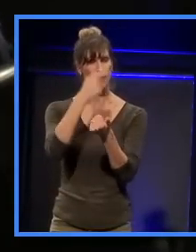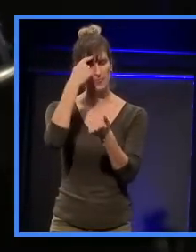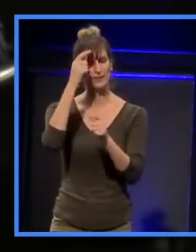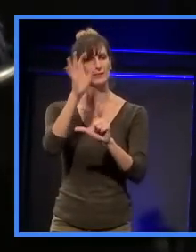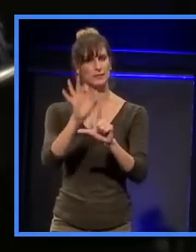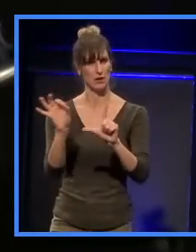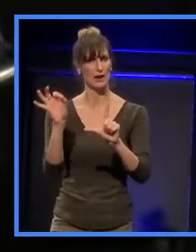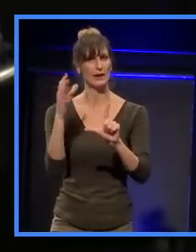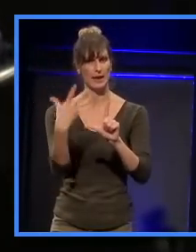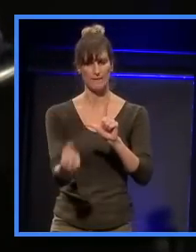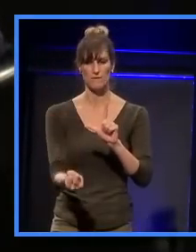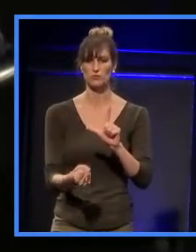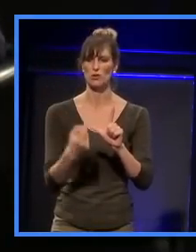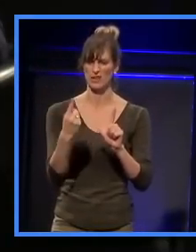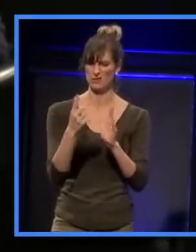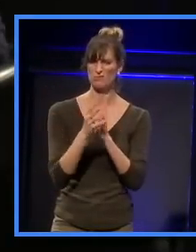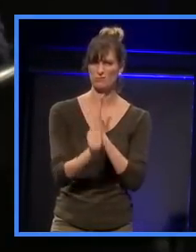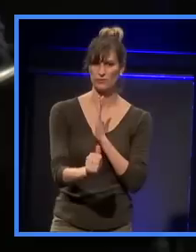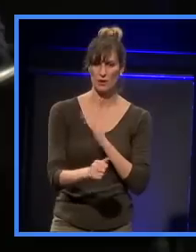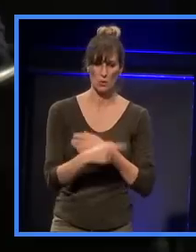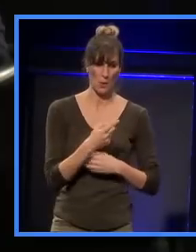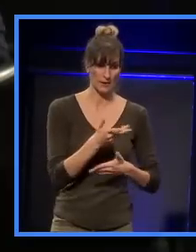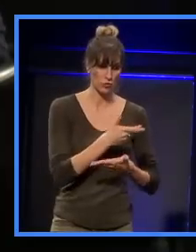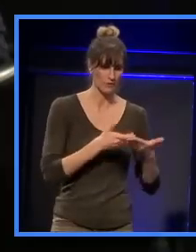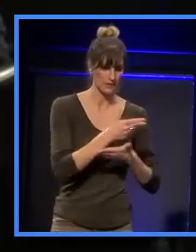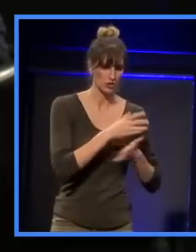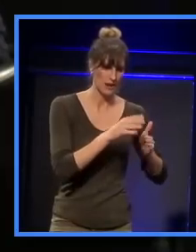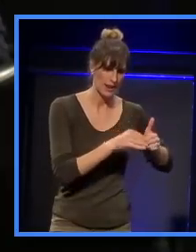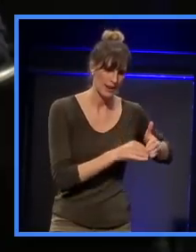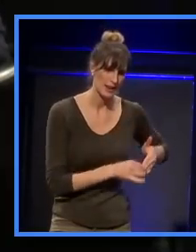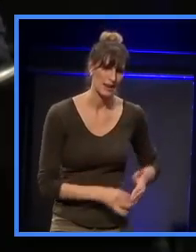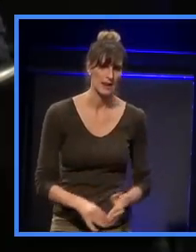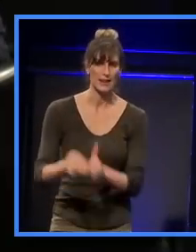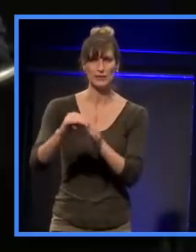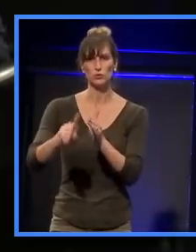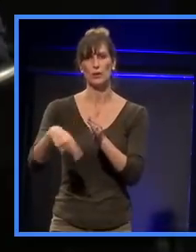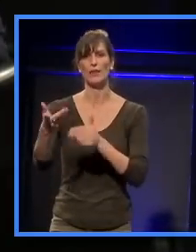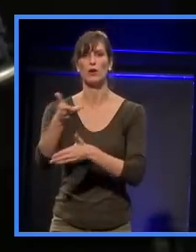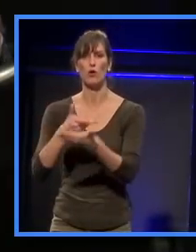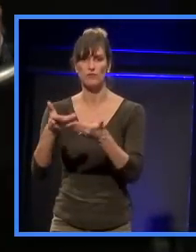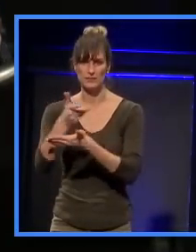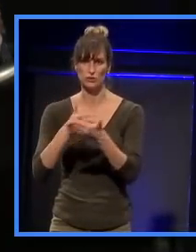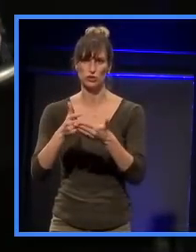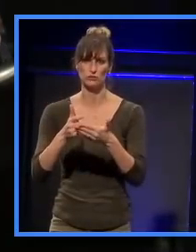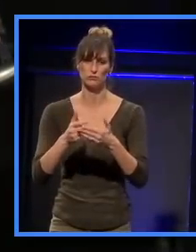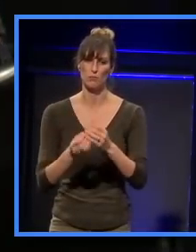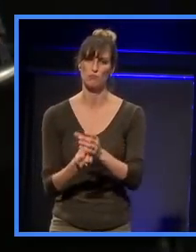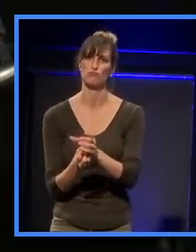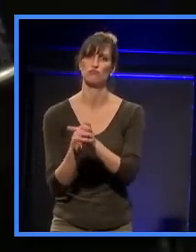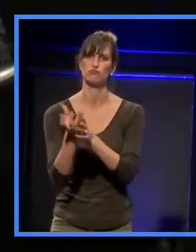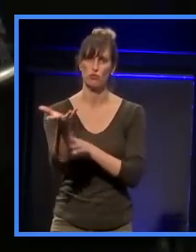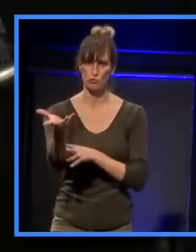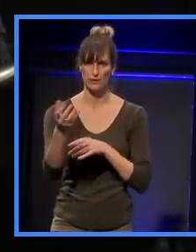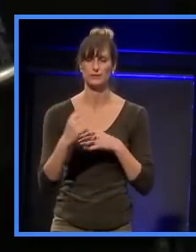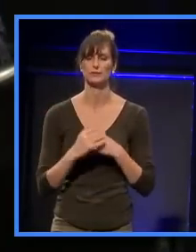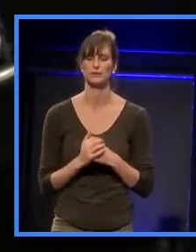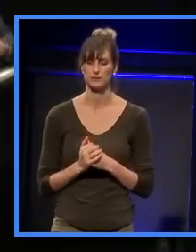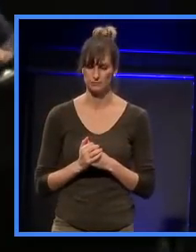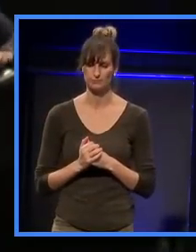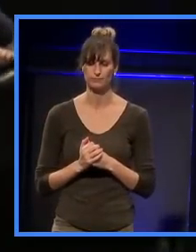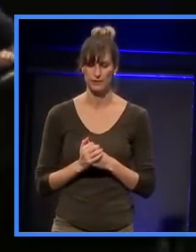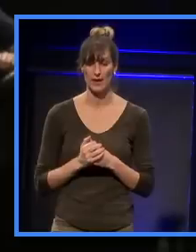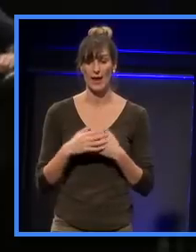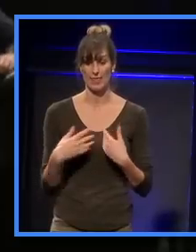that one conversation leads to another. And I think that's what's really important with what's happening. Perhaps for the first time, the ability to actually